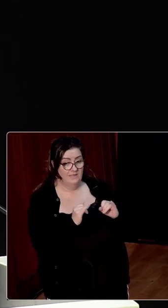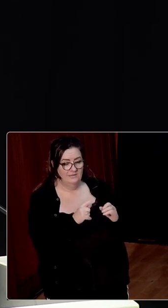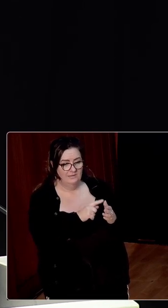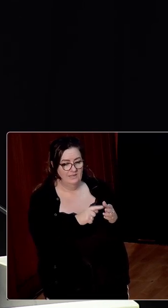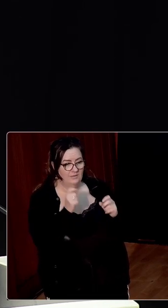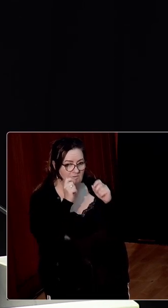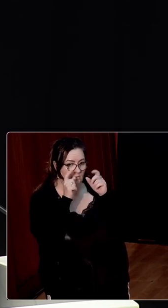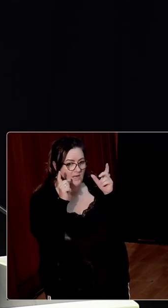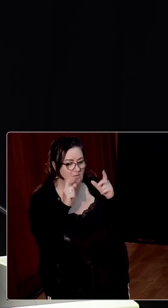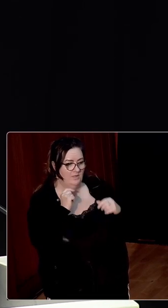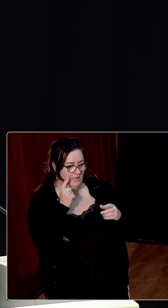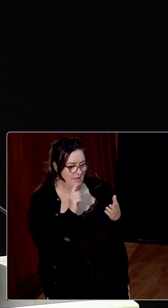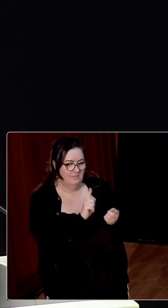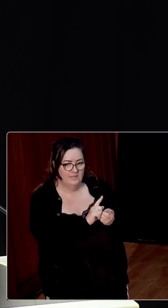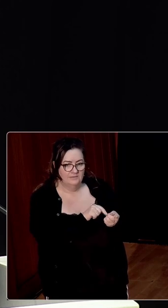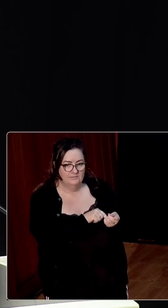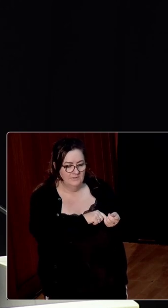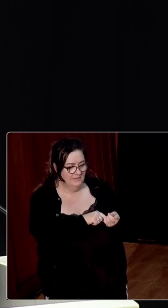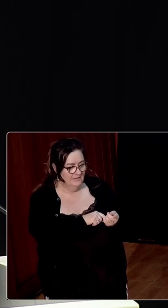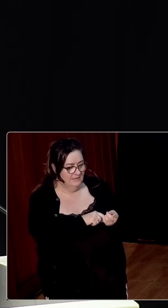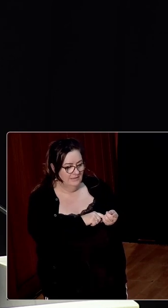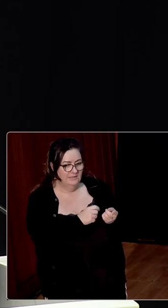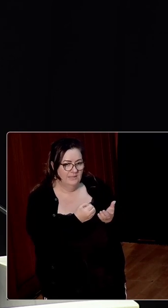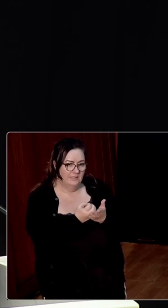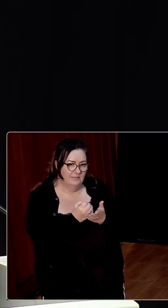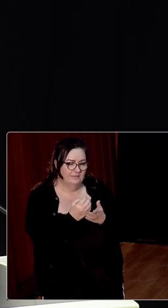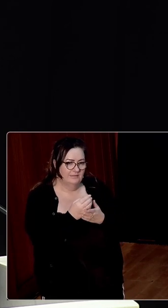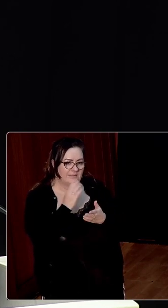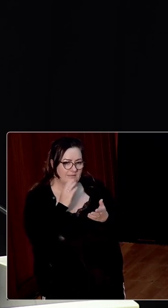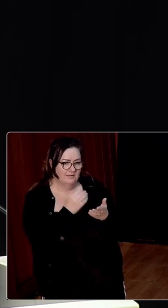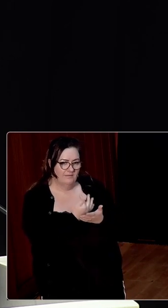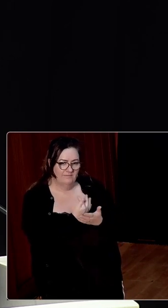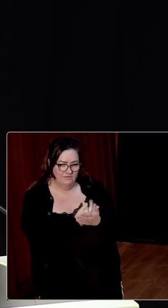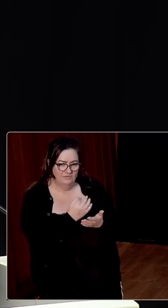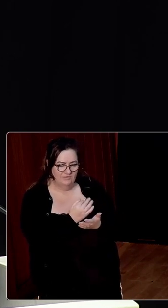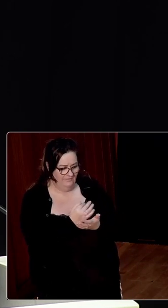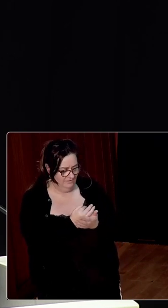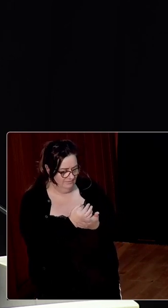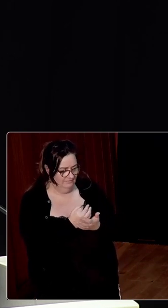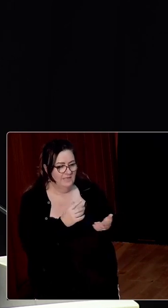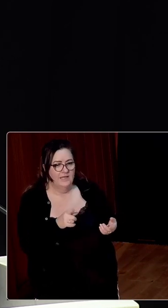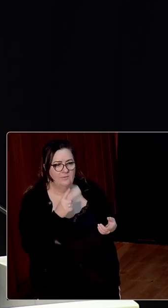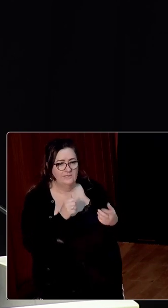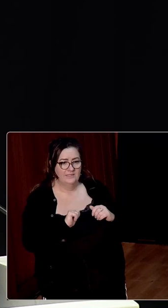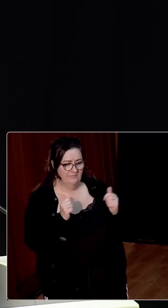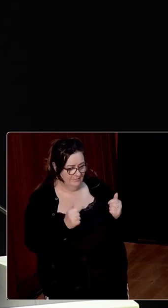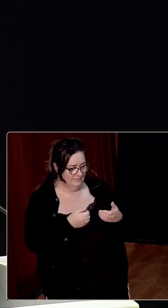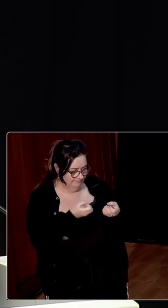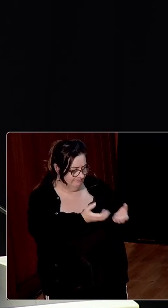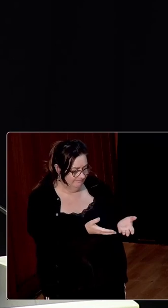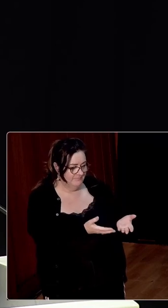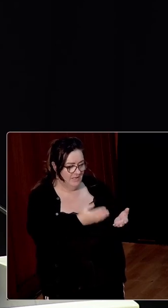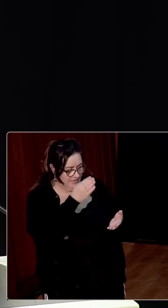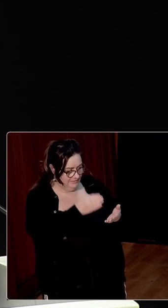conscious on reaching him. He had little and no difficulty in making his confession. And after giving him absolution, I anointed